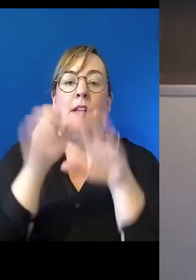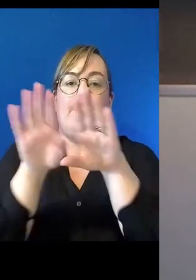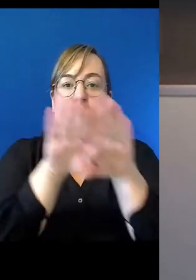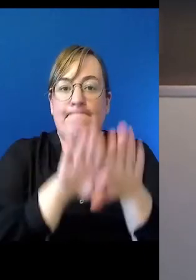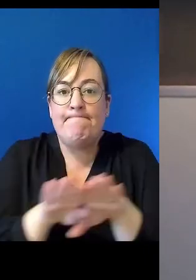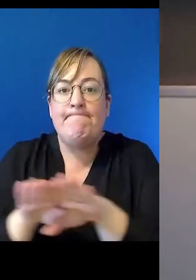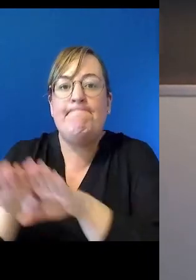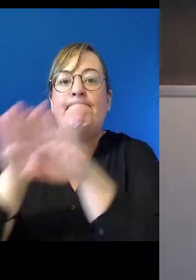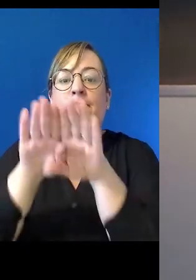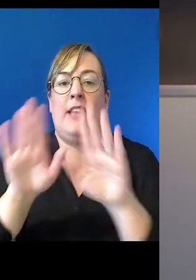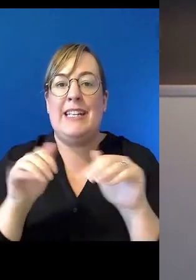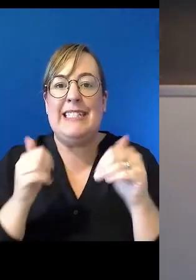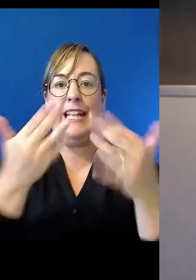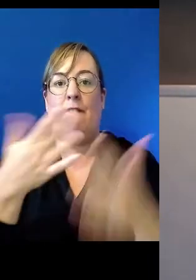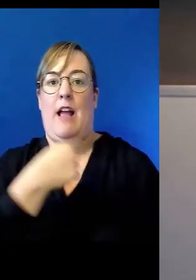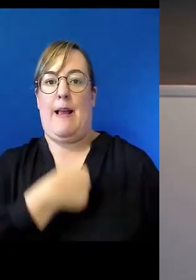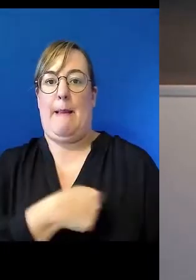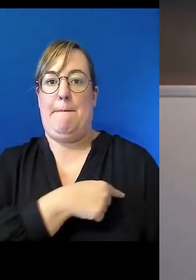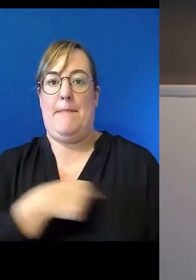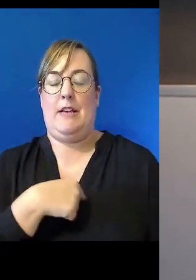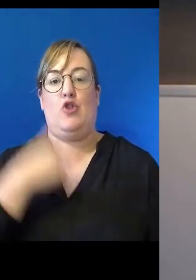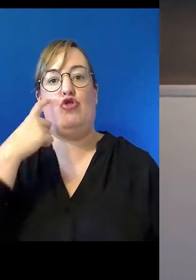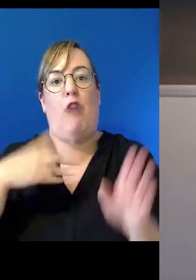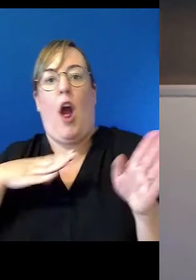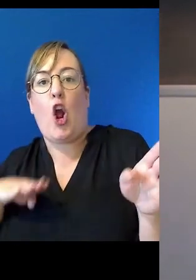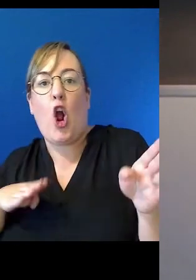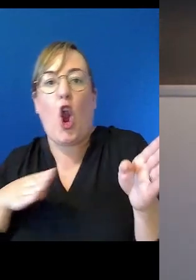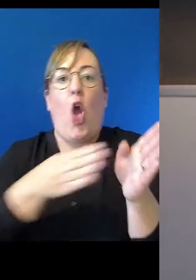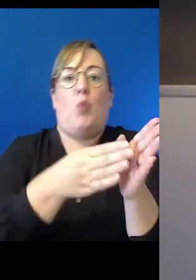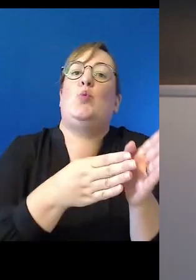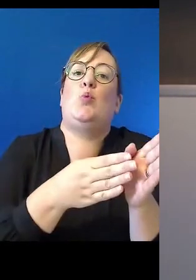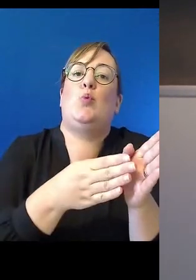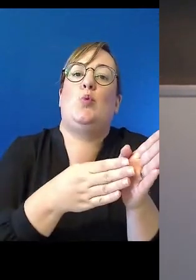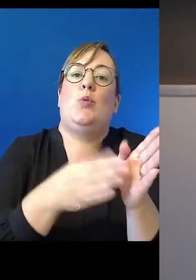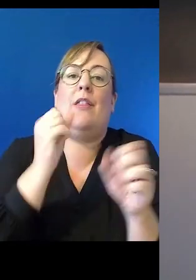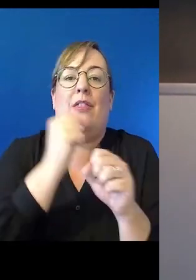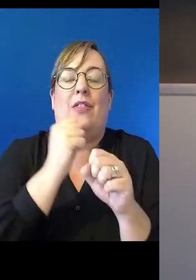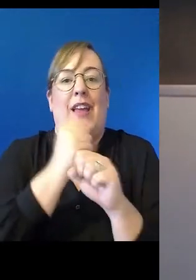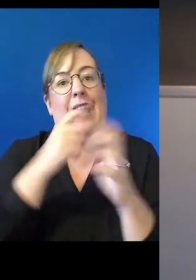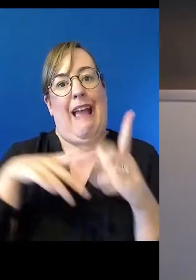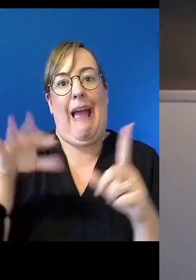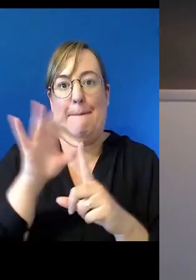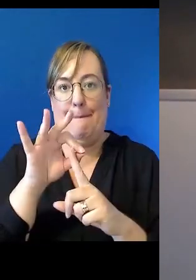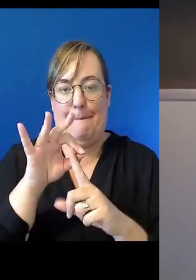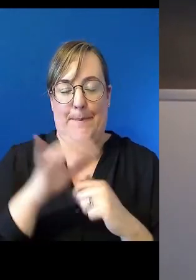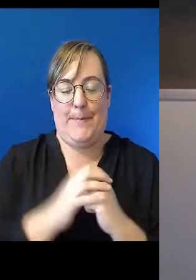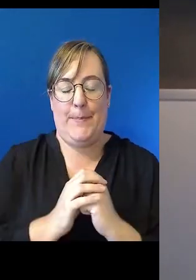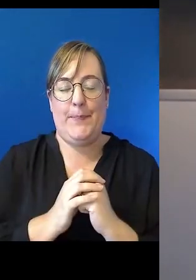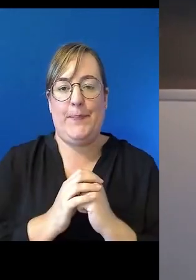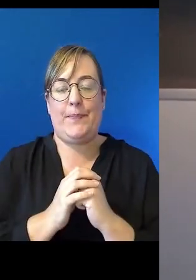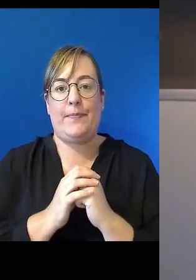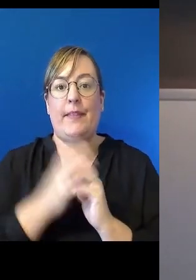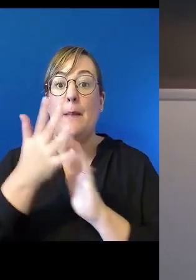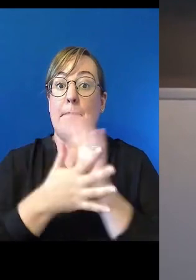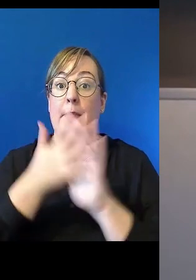commitments in closing the gap, in the national agreement on closing the gap. It also means that secretaries